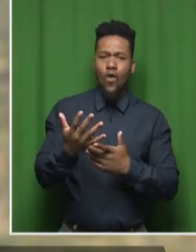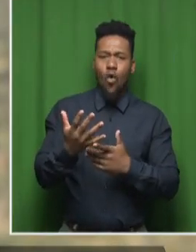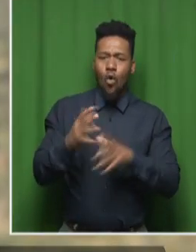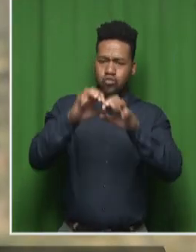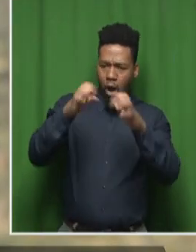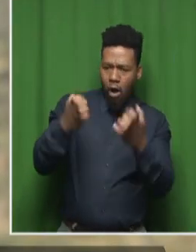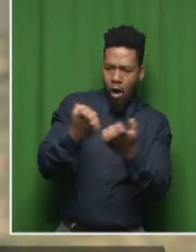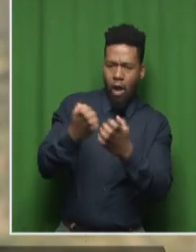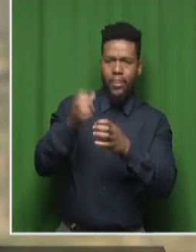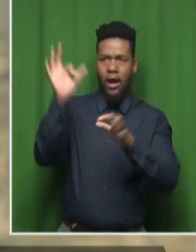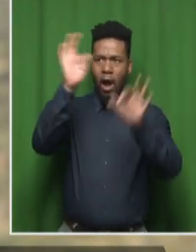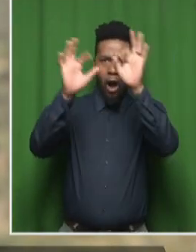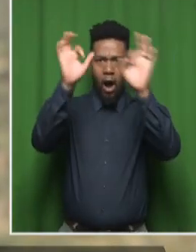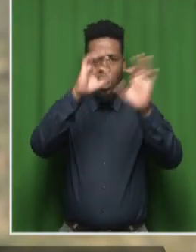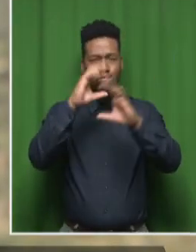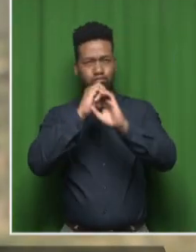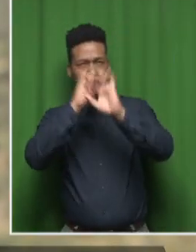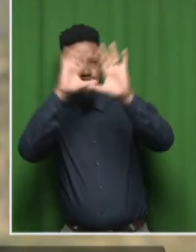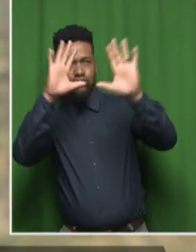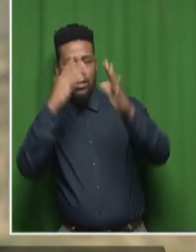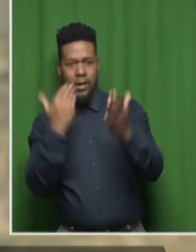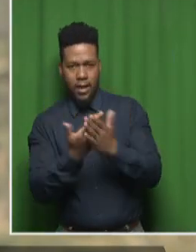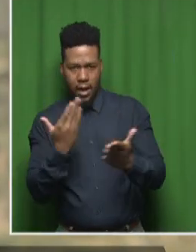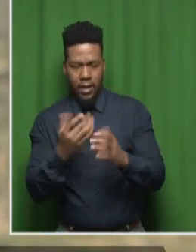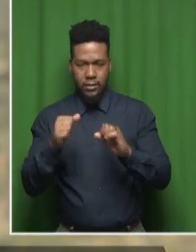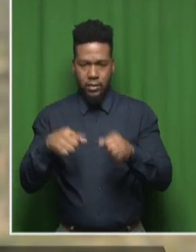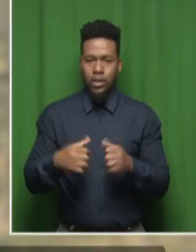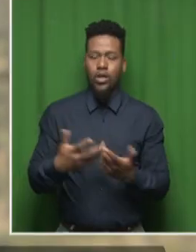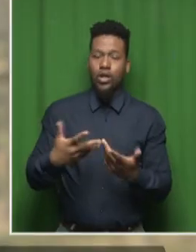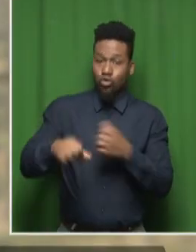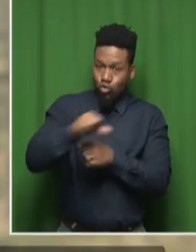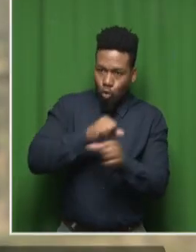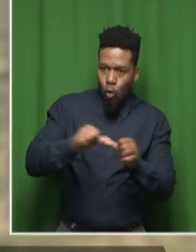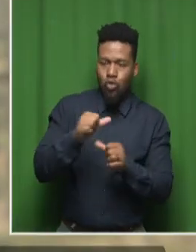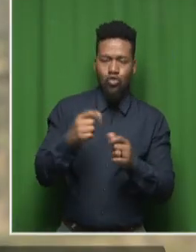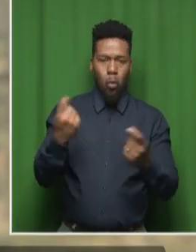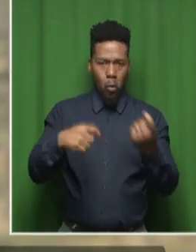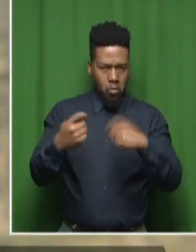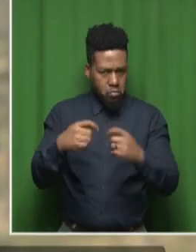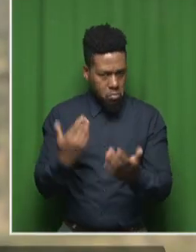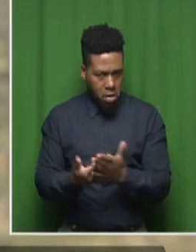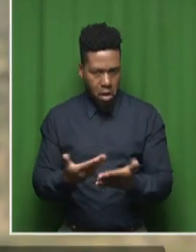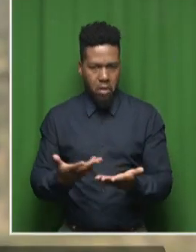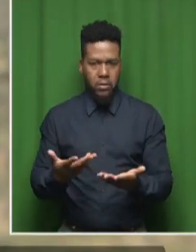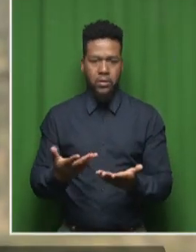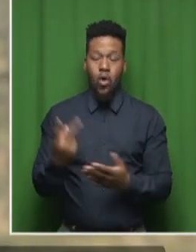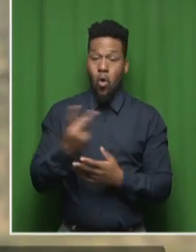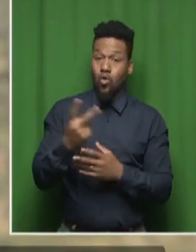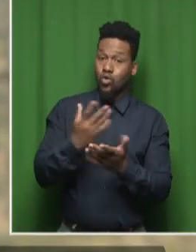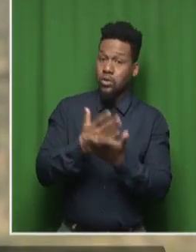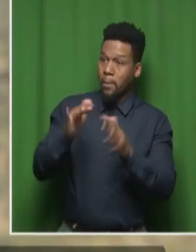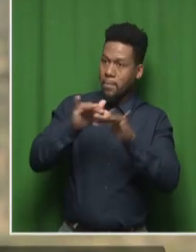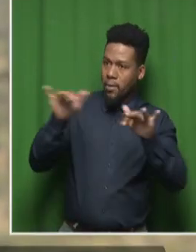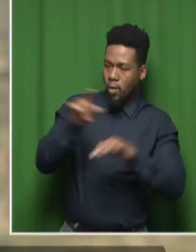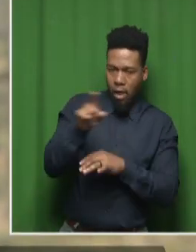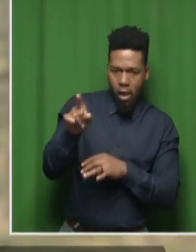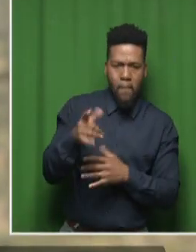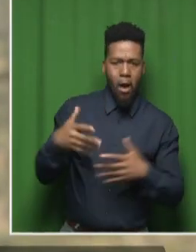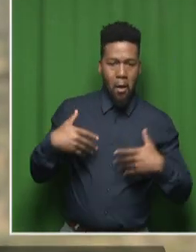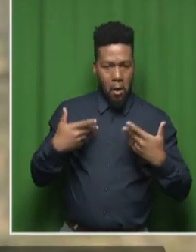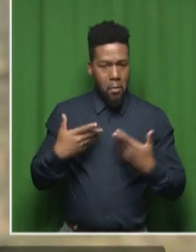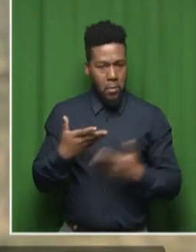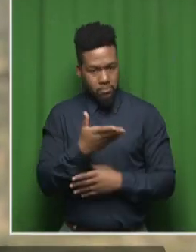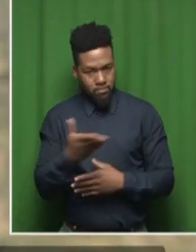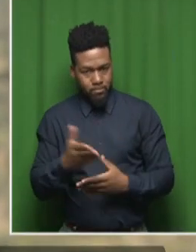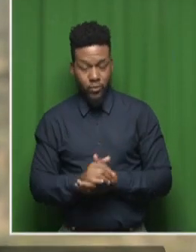of empowerment initiatives economically and socially as well to assist them, some of the local residents here, who are also curious